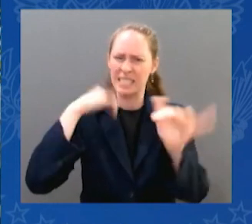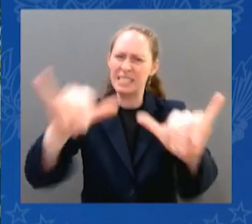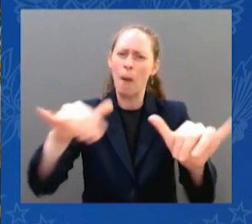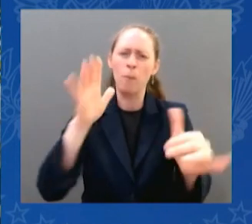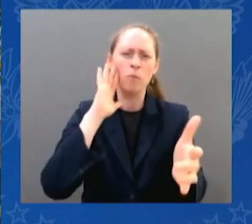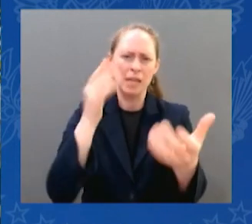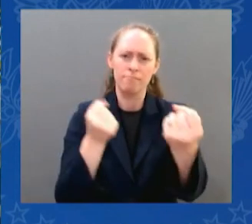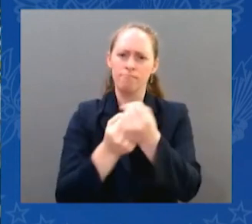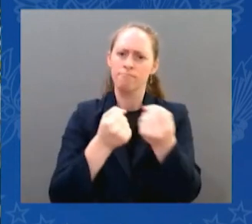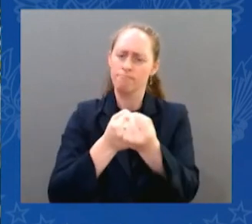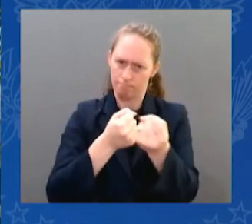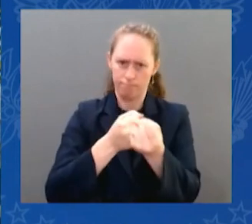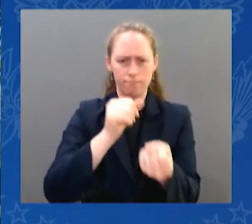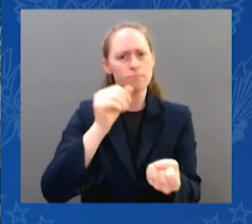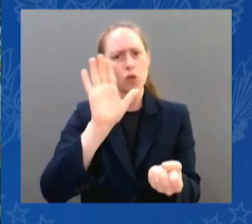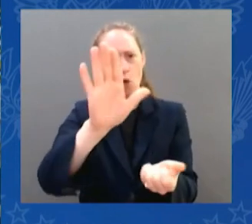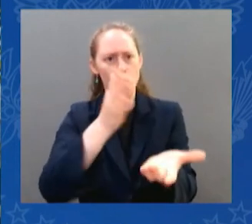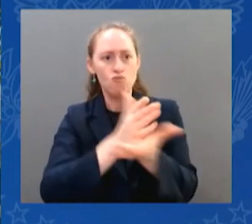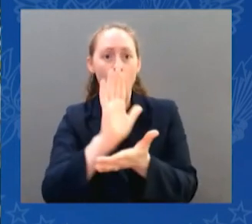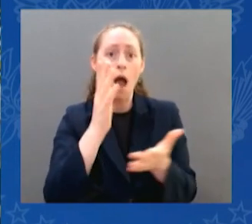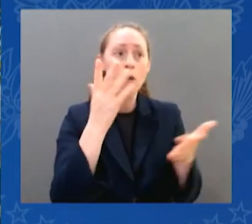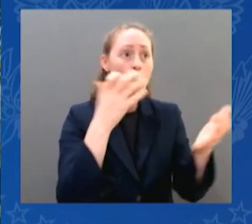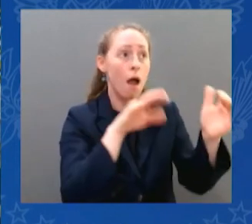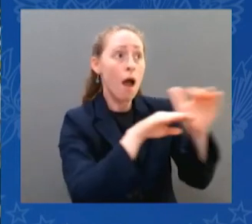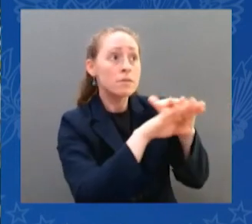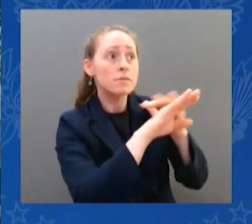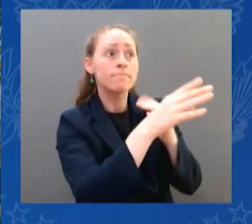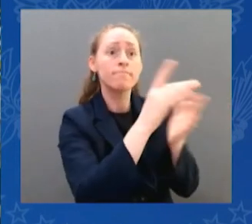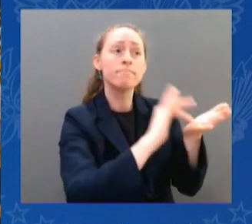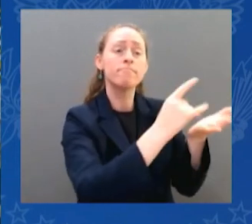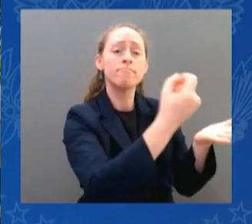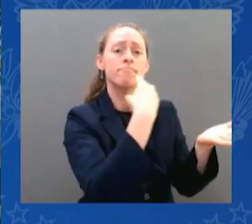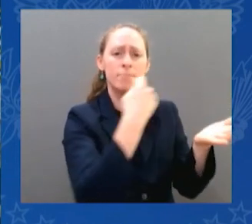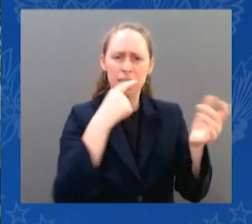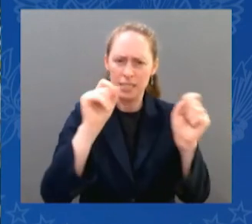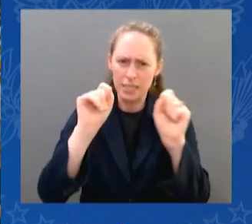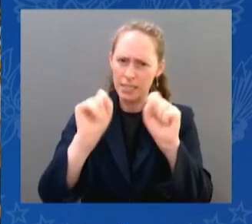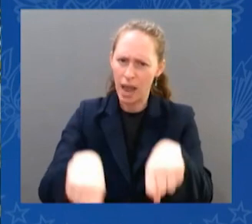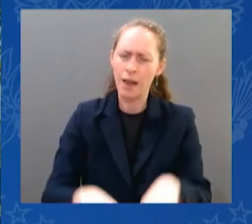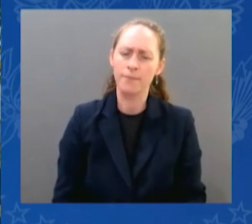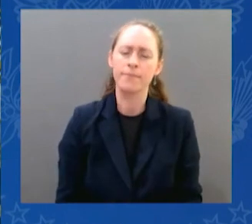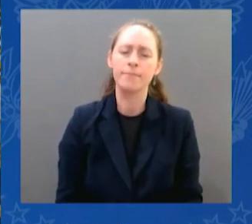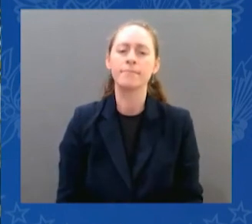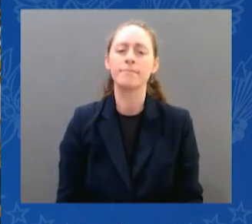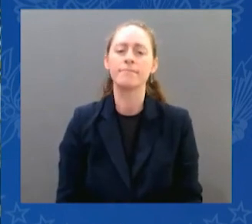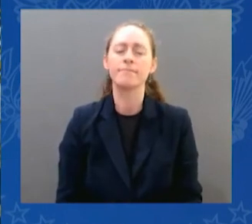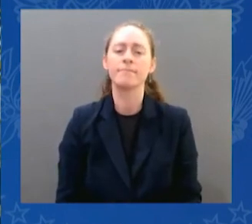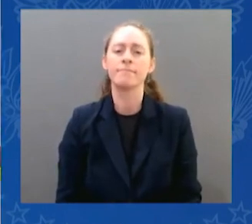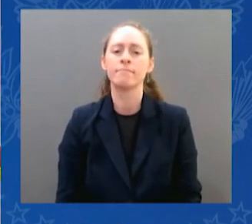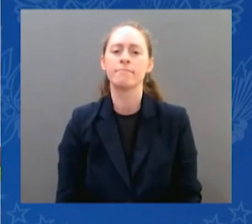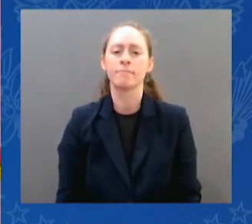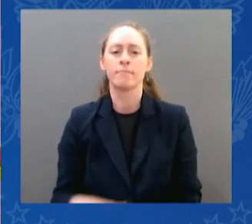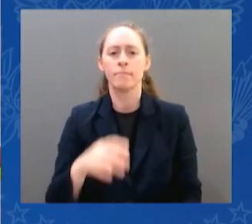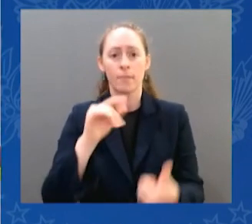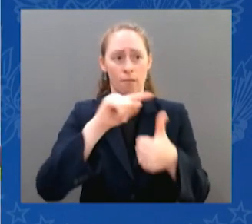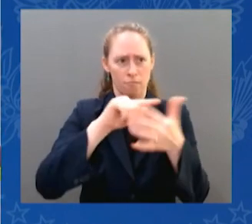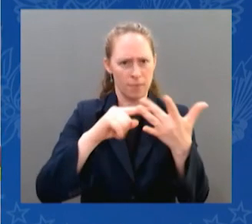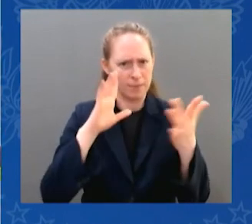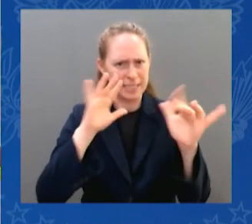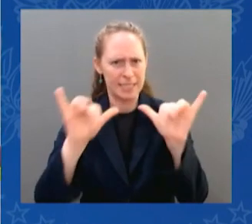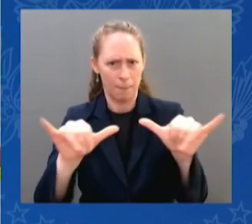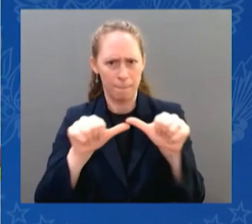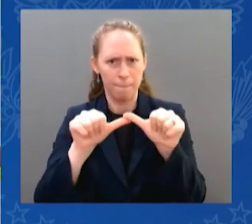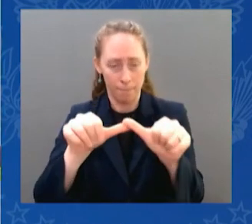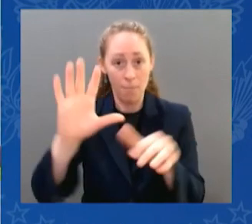as well. But ultimately, Congress is going to have to act to codify the row into federal law. As I said